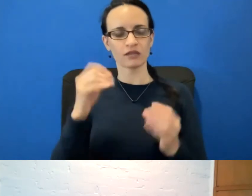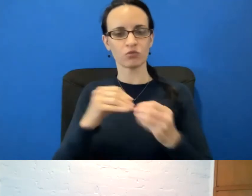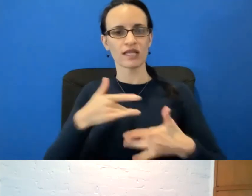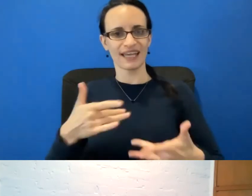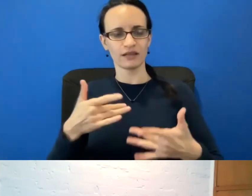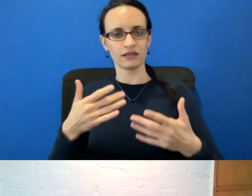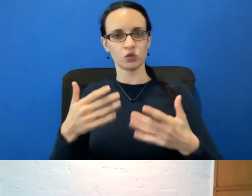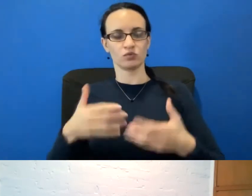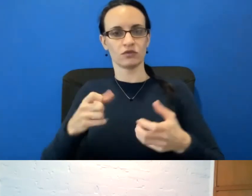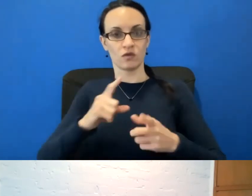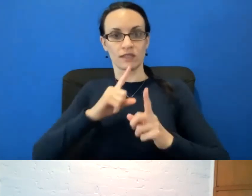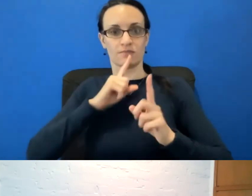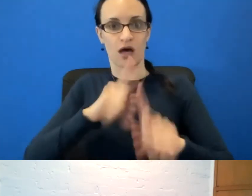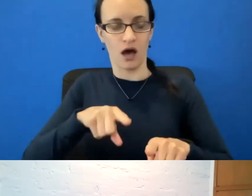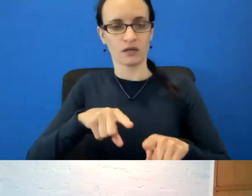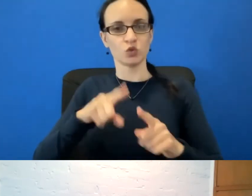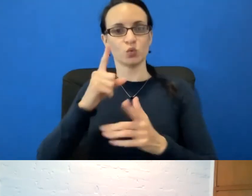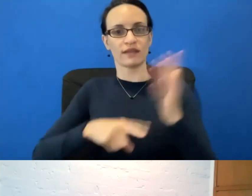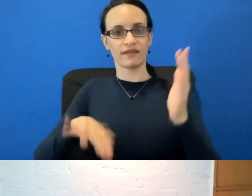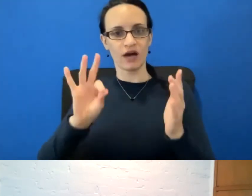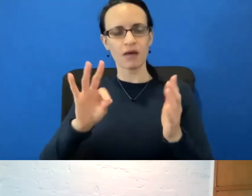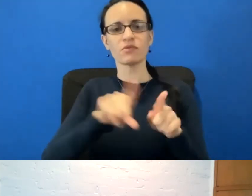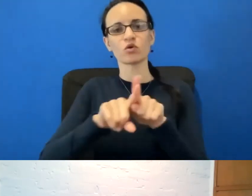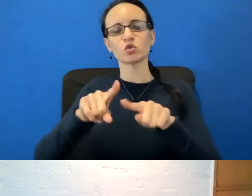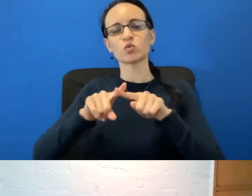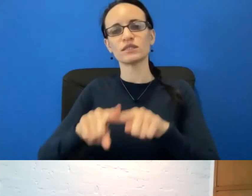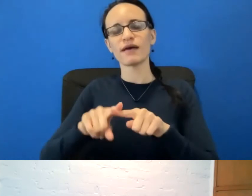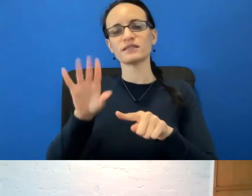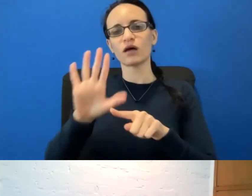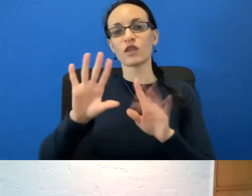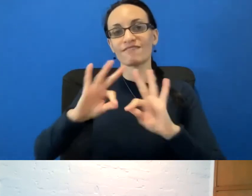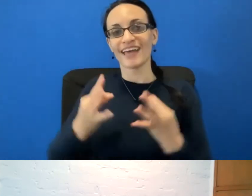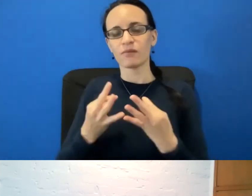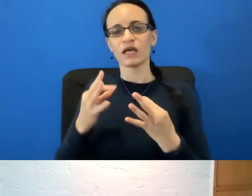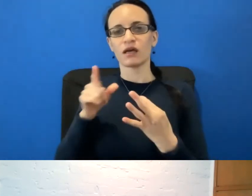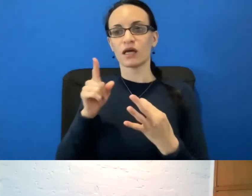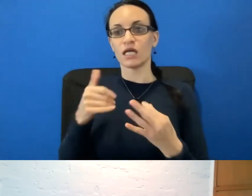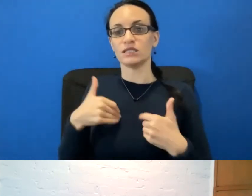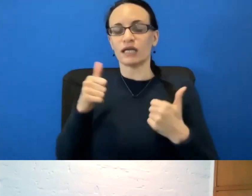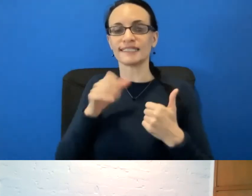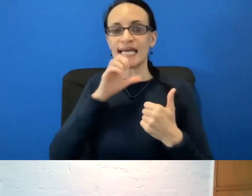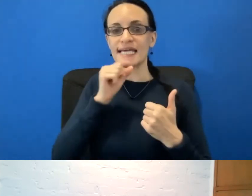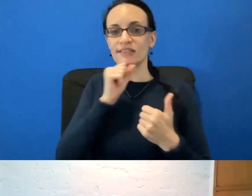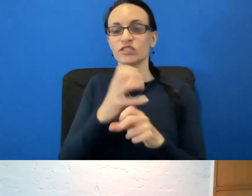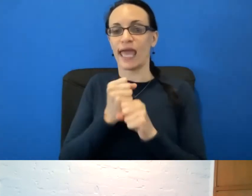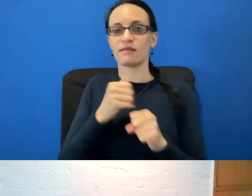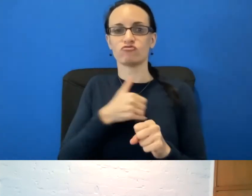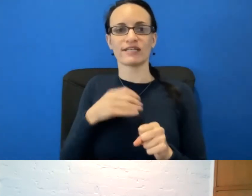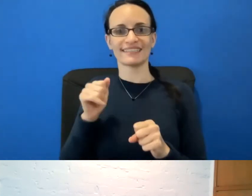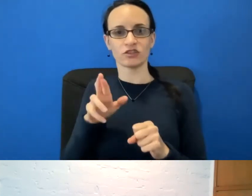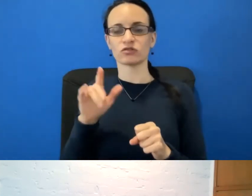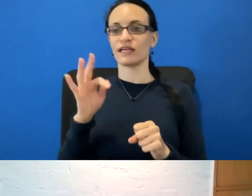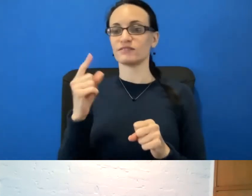depends also on the age of the youngest relative who developed breast cancer. somebody had breast cancer in your family in their